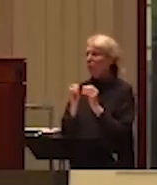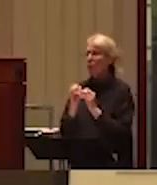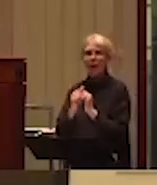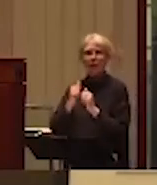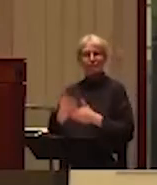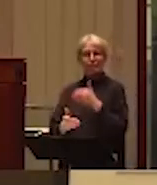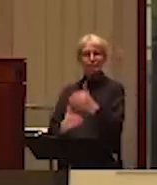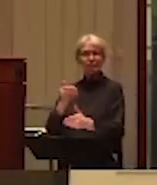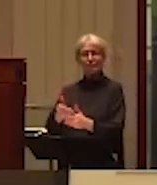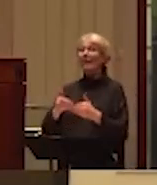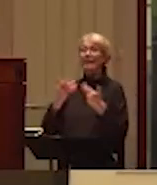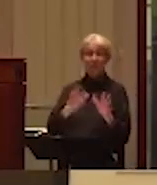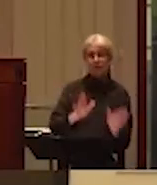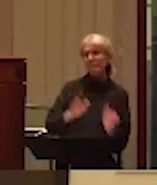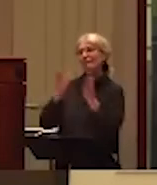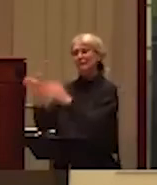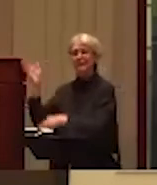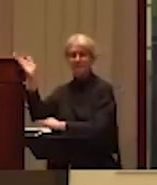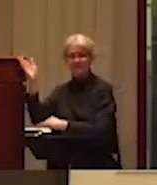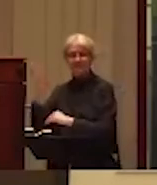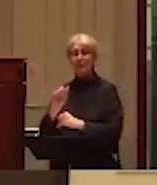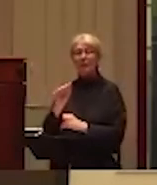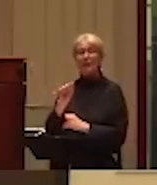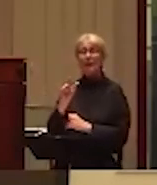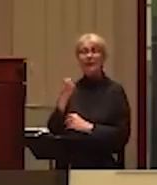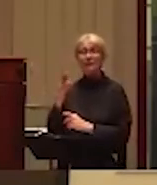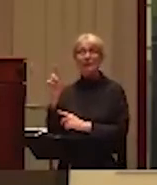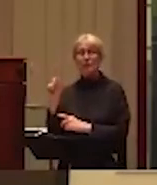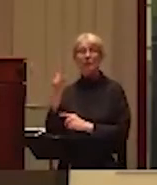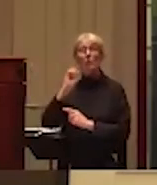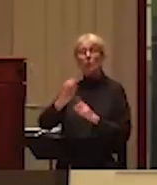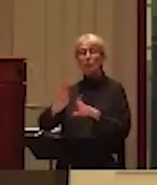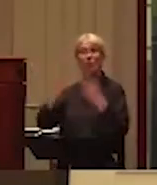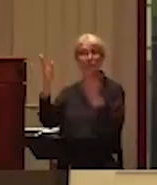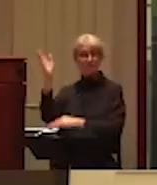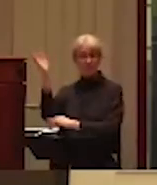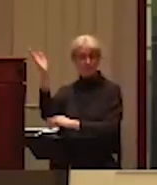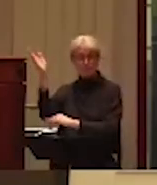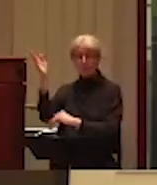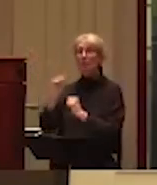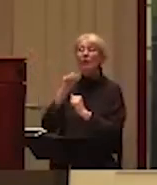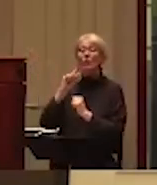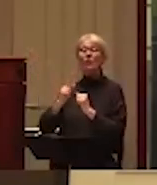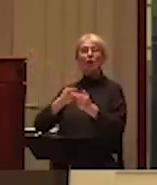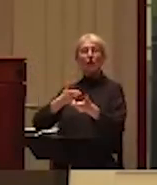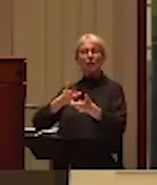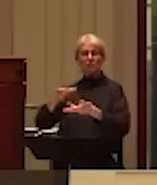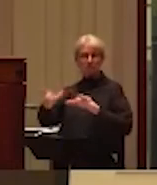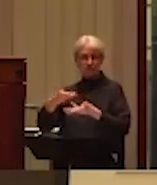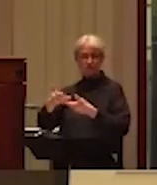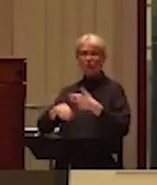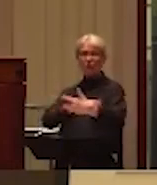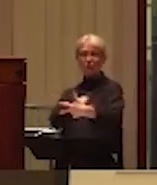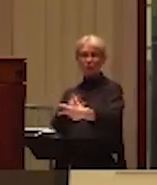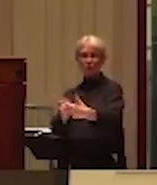substance. Alexandra is going to give a lecture and be in conversation with her three respondents